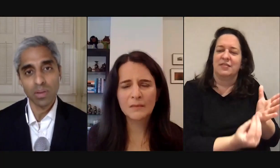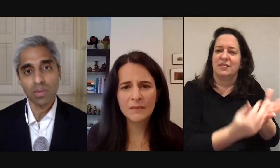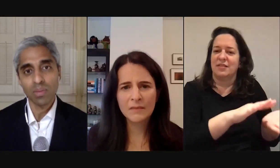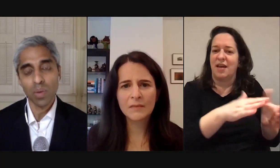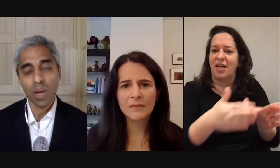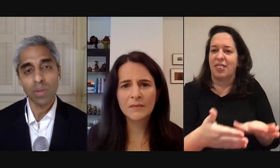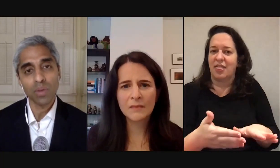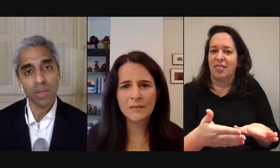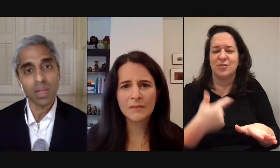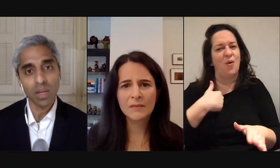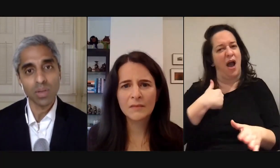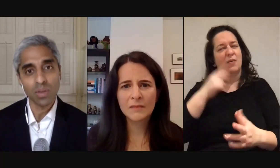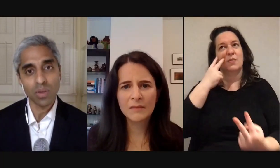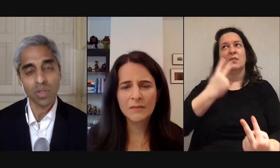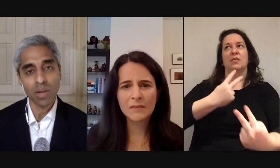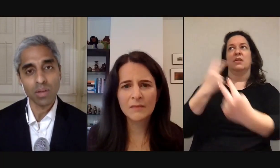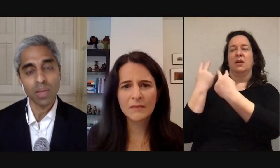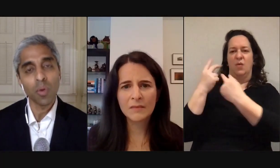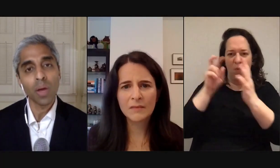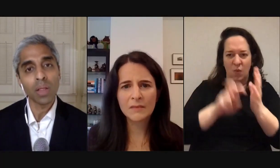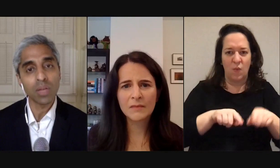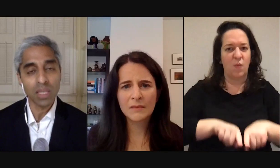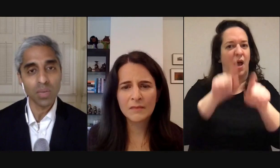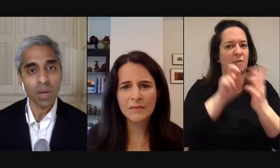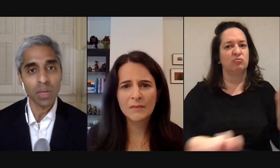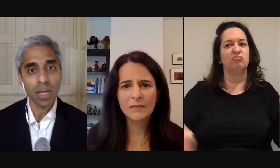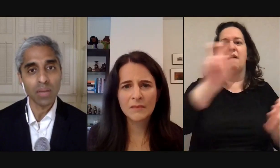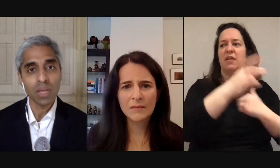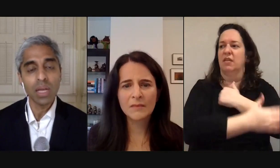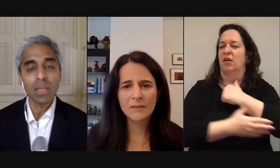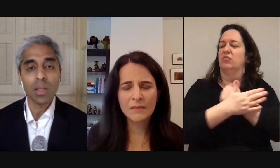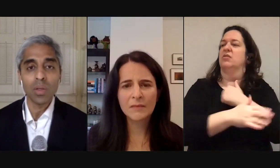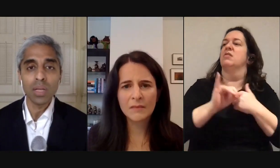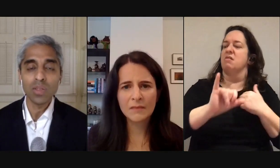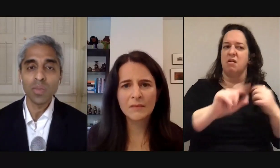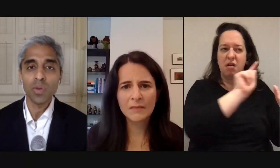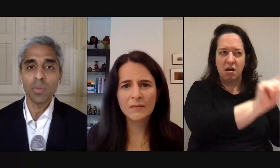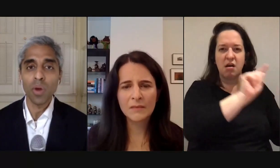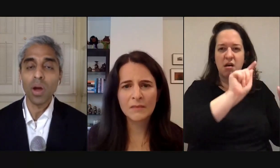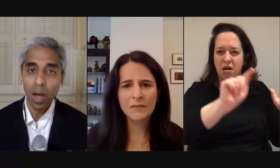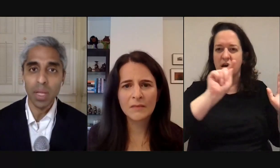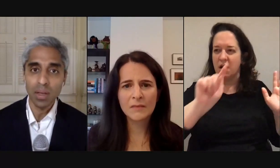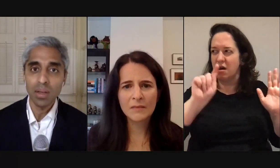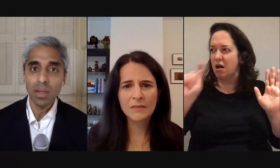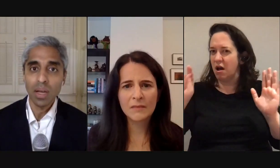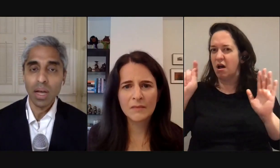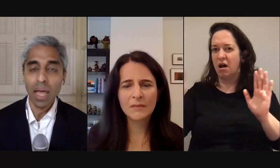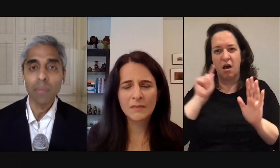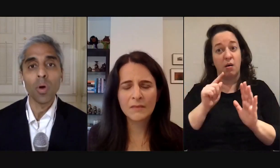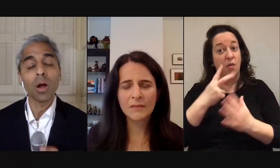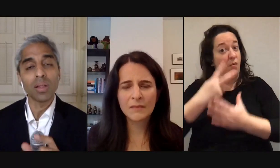experiences when I was traveling the country surgeon general and the more I looked into it I realized that loneliness is both more common